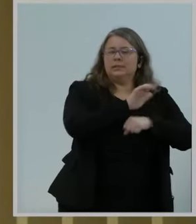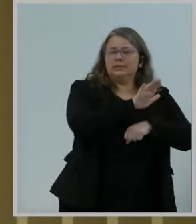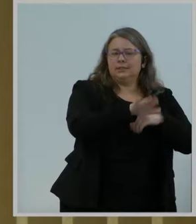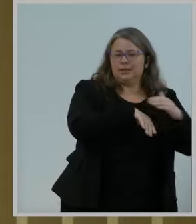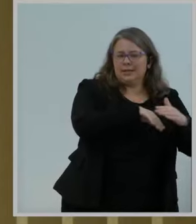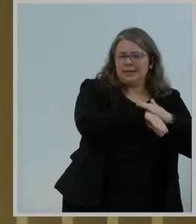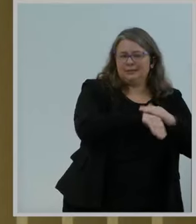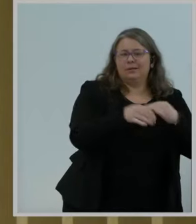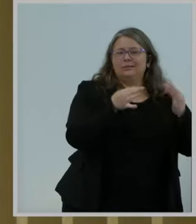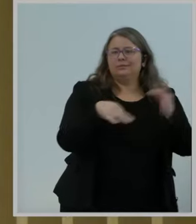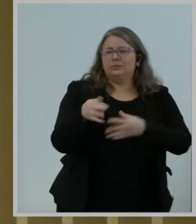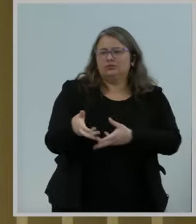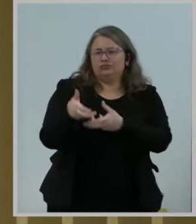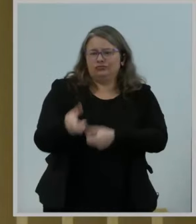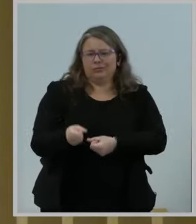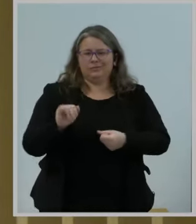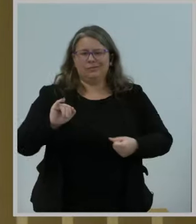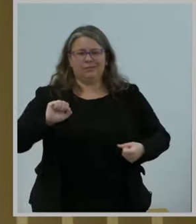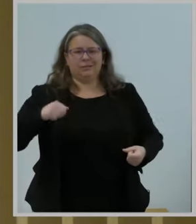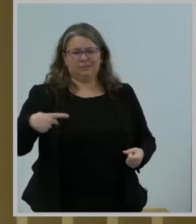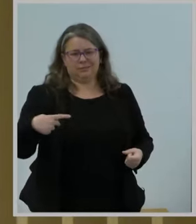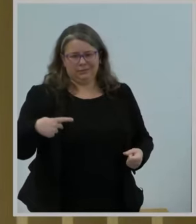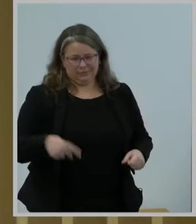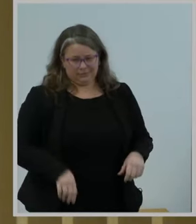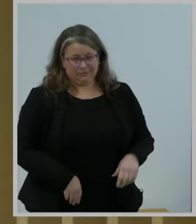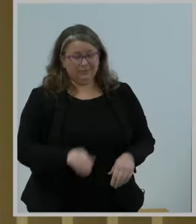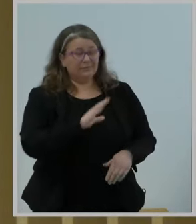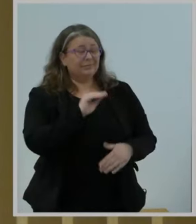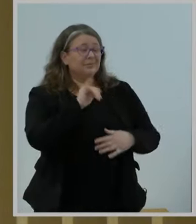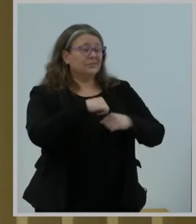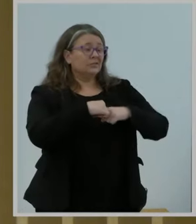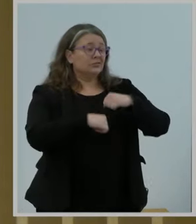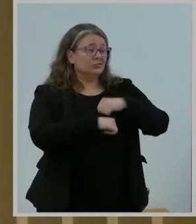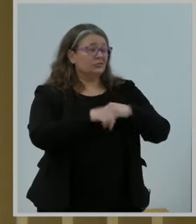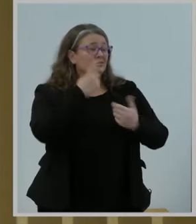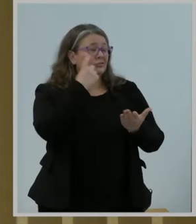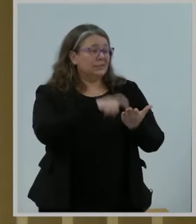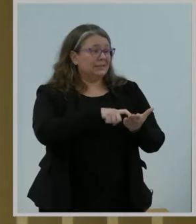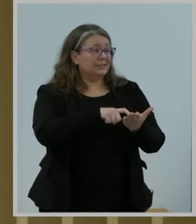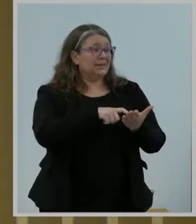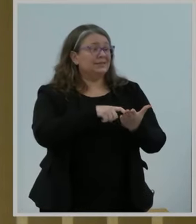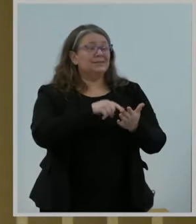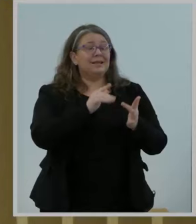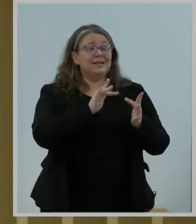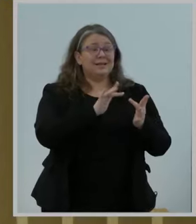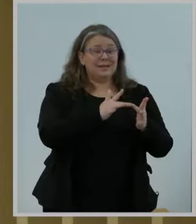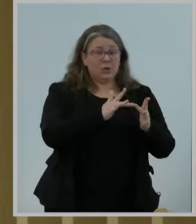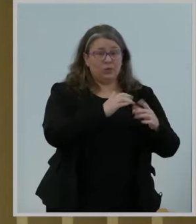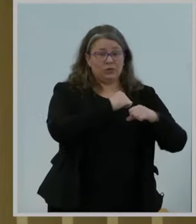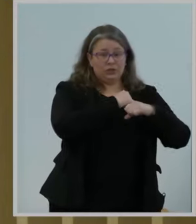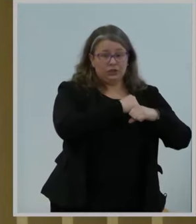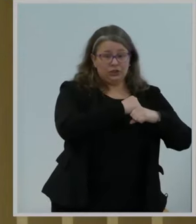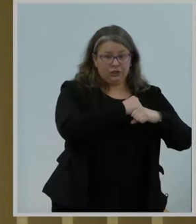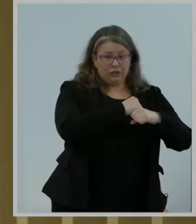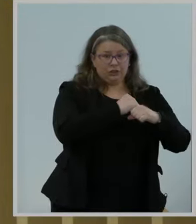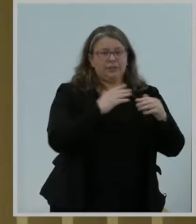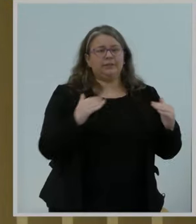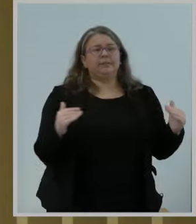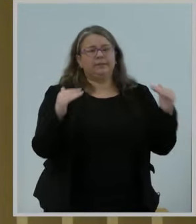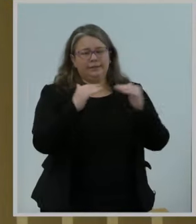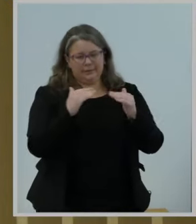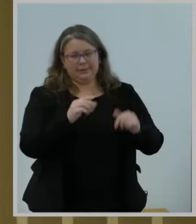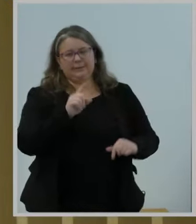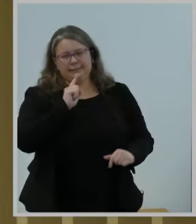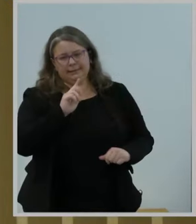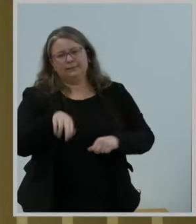And it's a framework that recognizes network security as national security. Instead of hoping for the